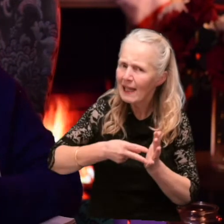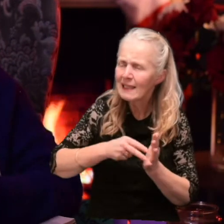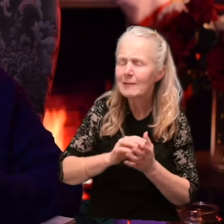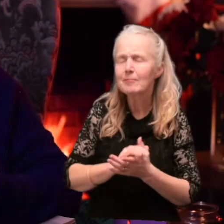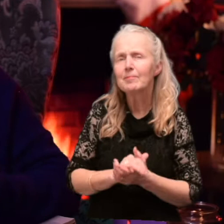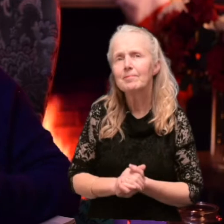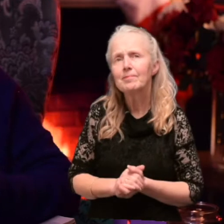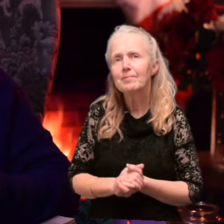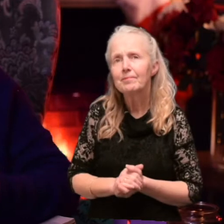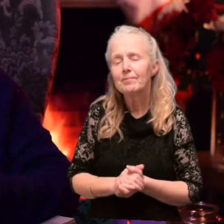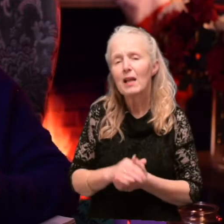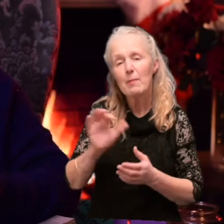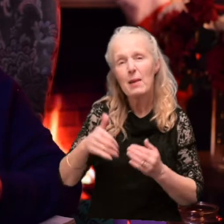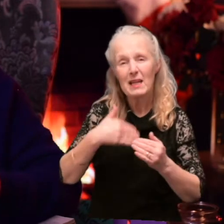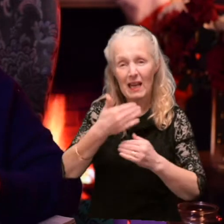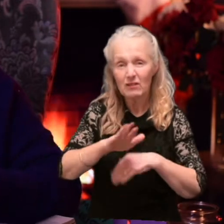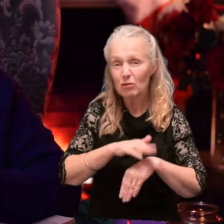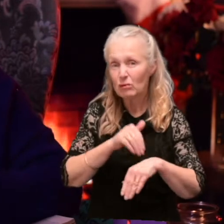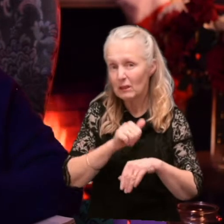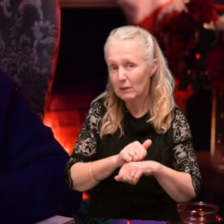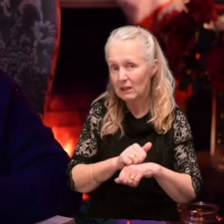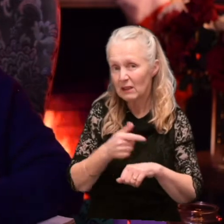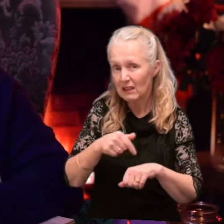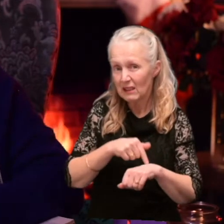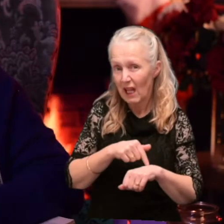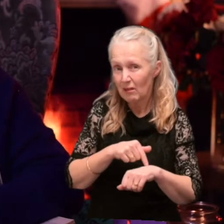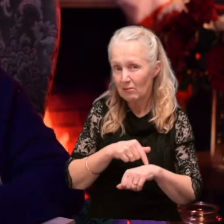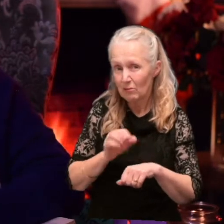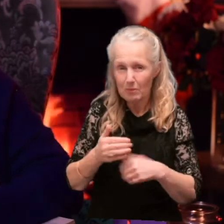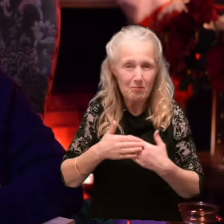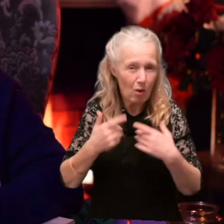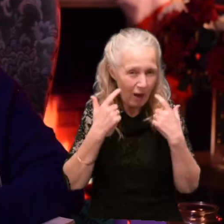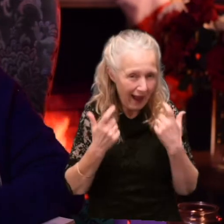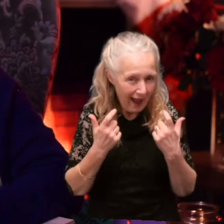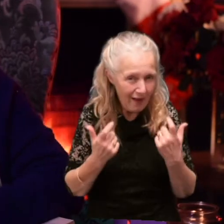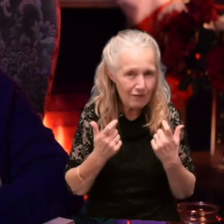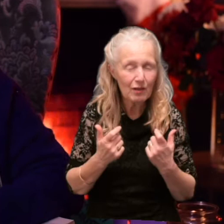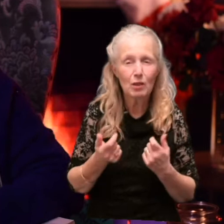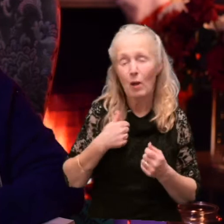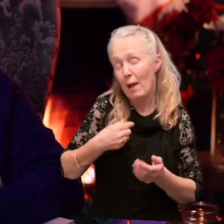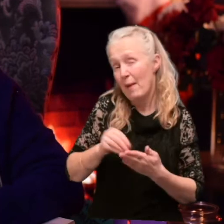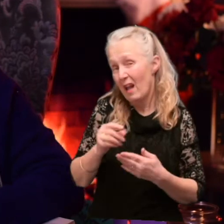Maybe after Christmas this time, I'll be a little bit more careful what to buy from the pound shop.